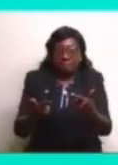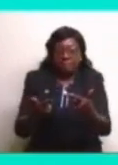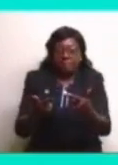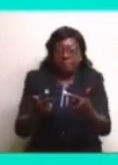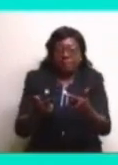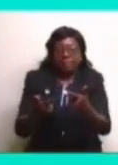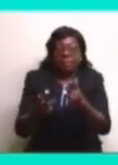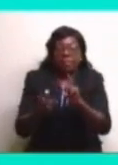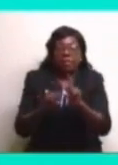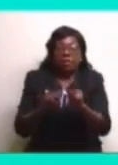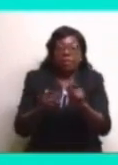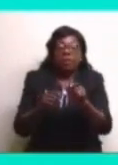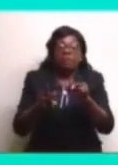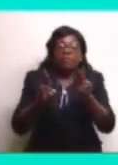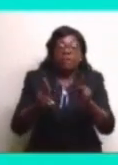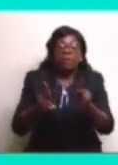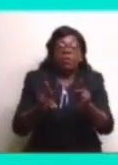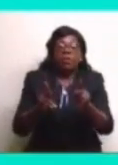in public service.